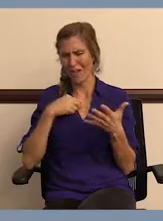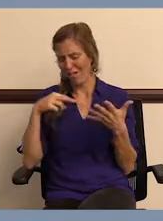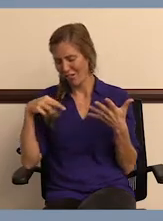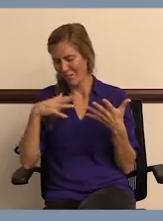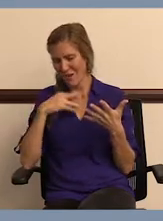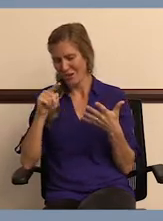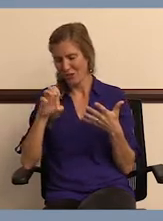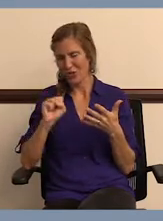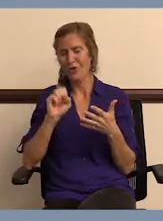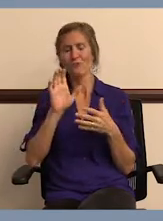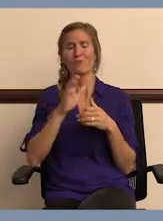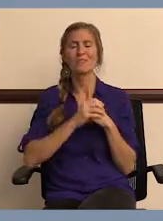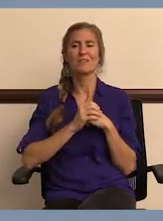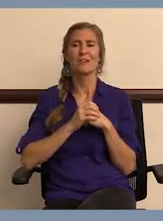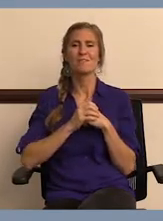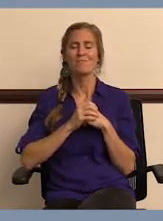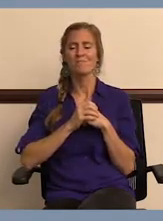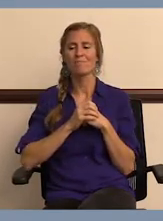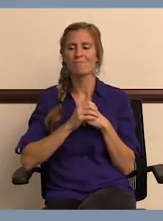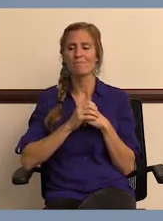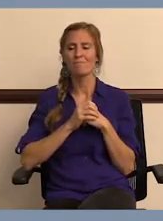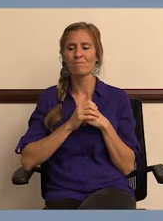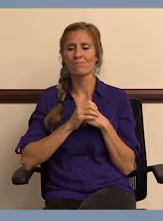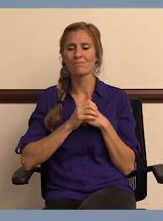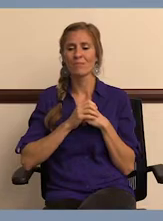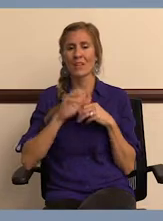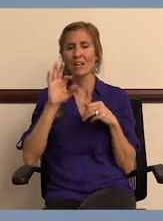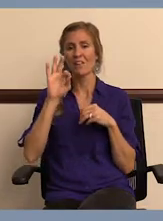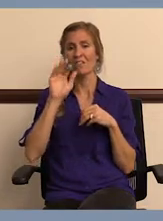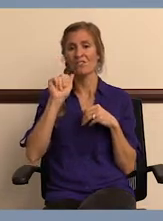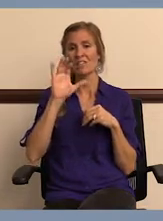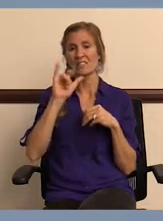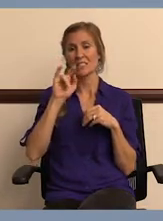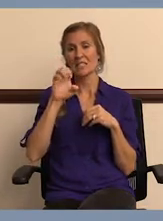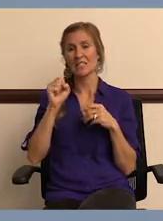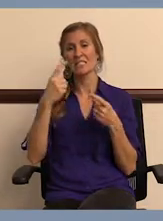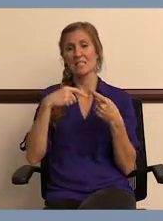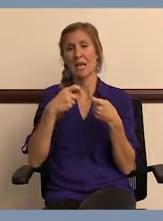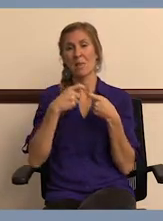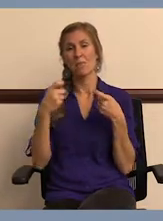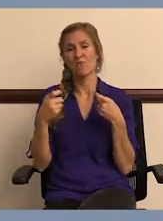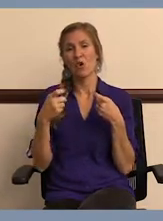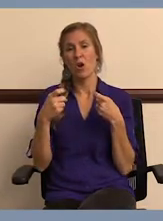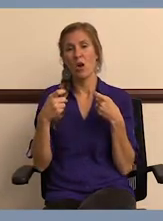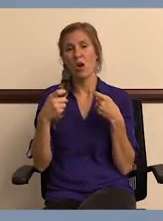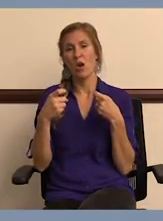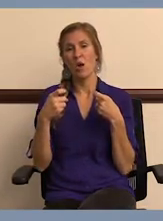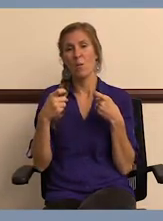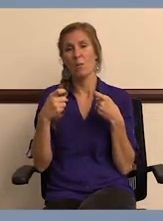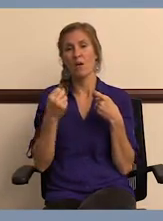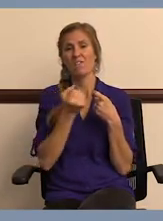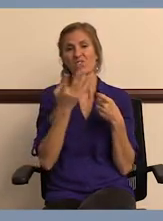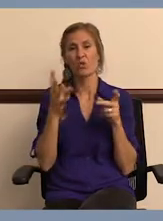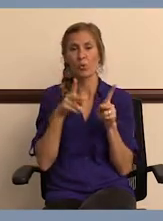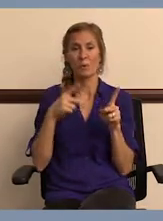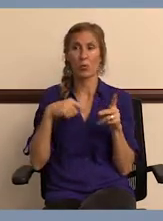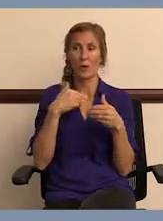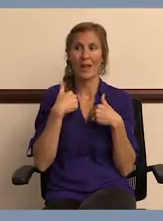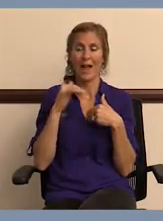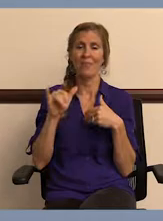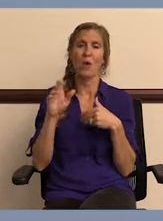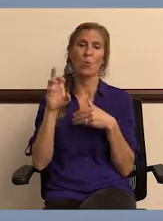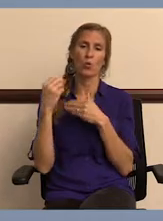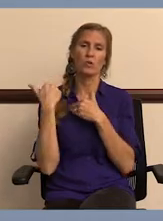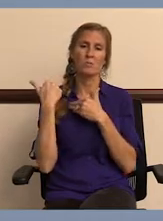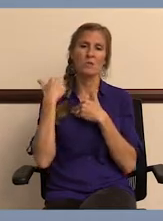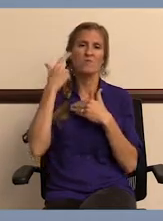I apologize looking at my notes here. So, you know, facilities kind of came from just a few